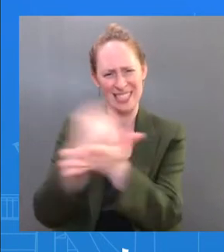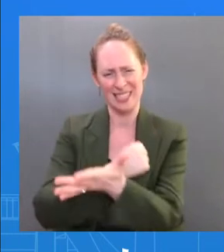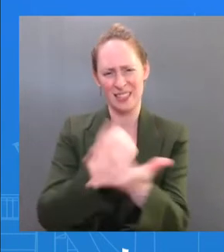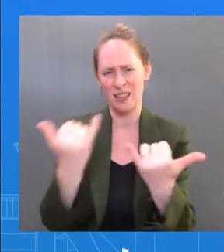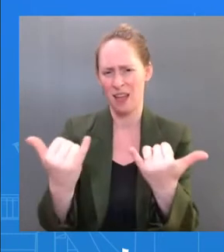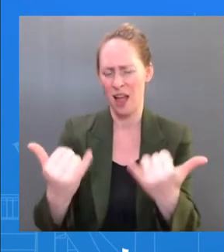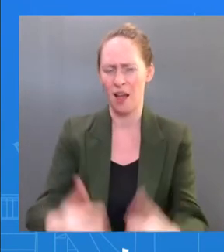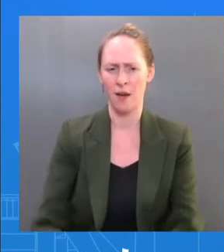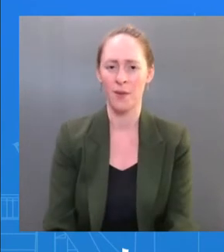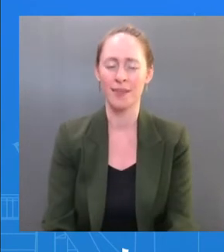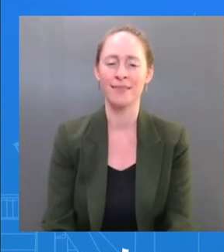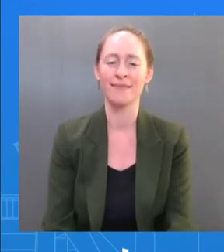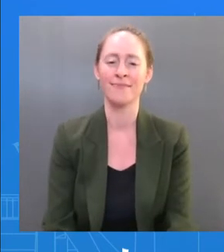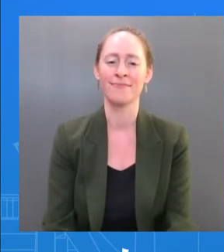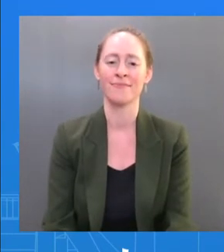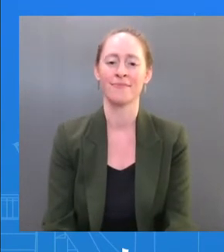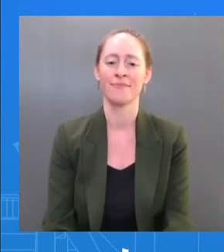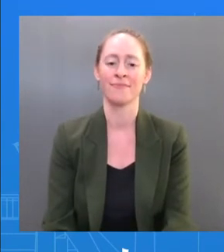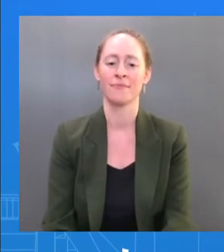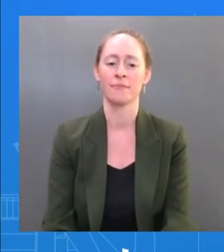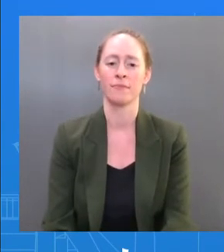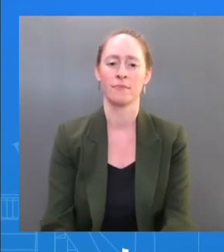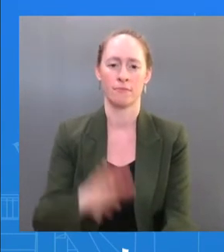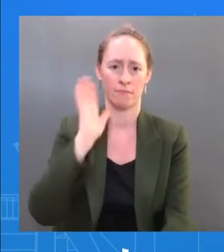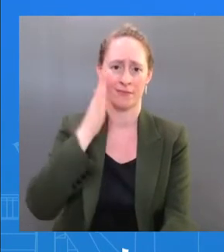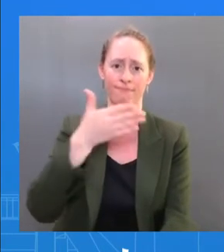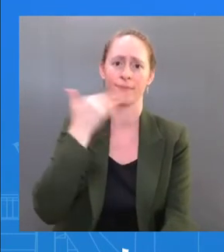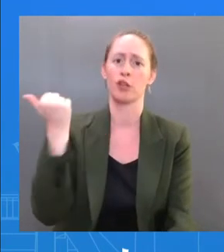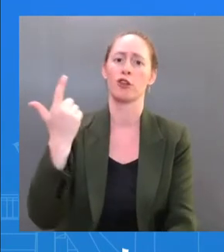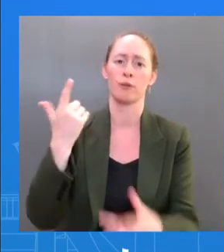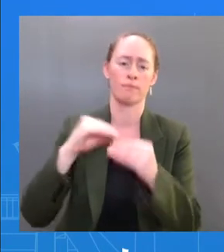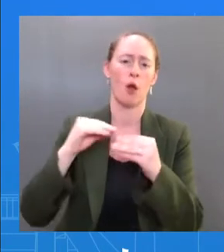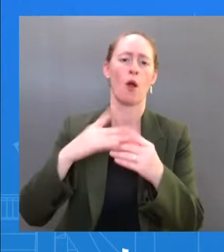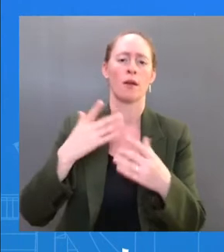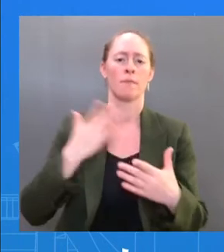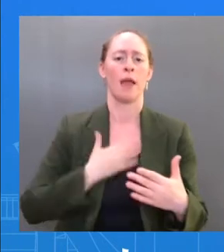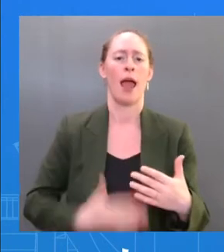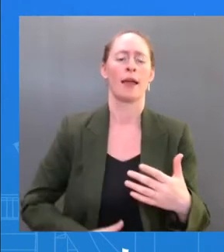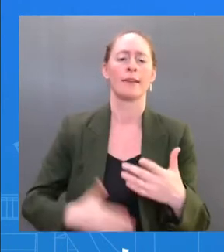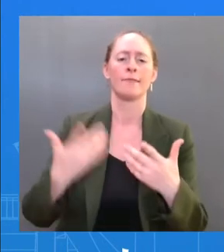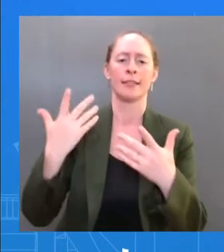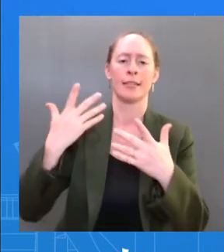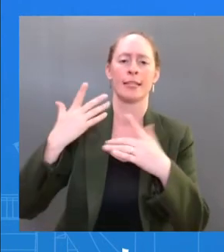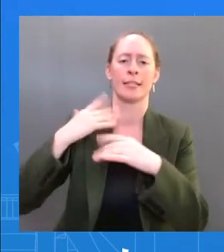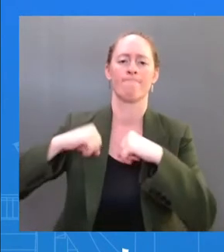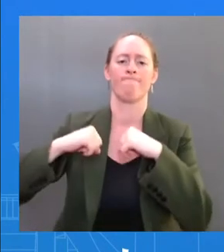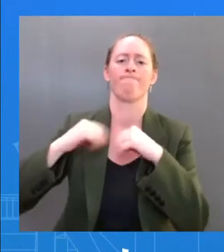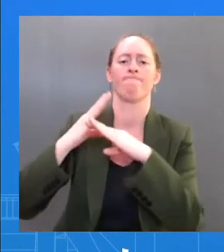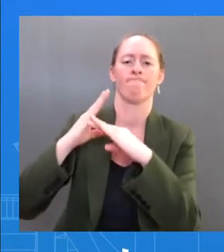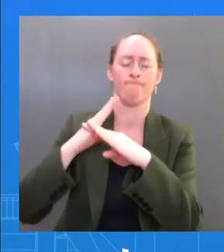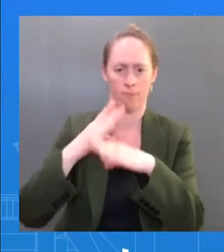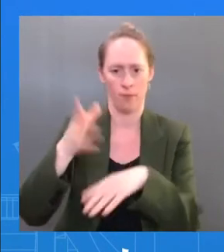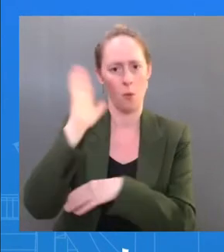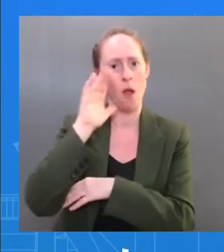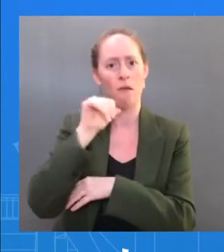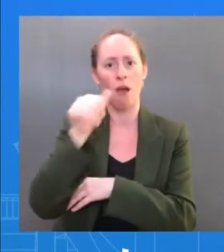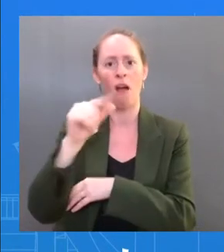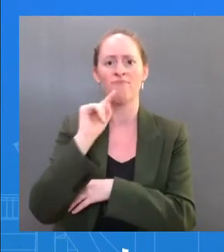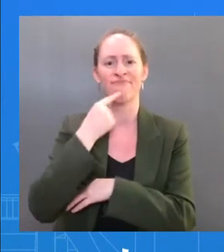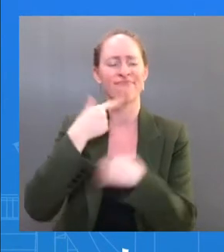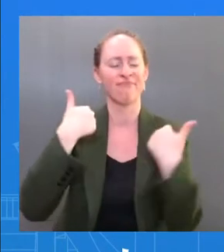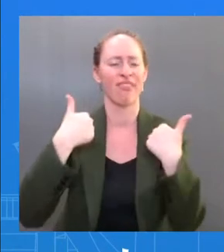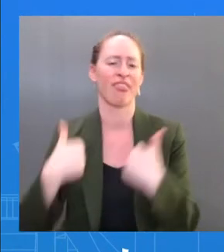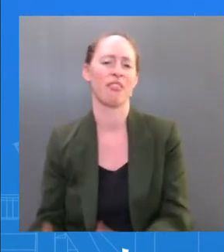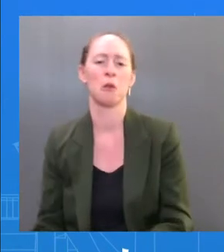level of protection, reduce your risk of having serious illness. It's the best thing that people can be doing. Let me just finish